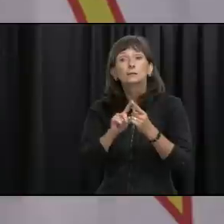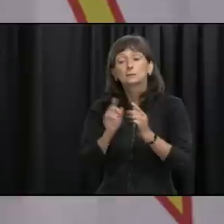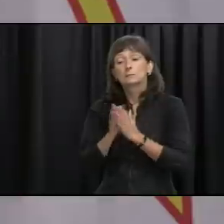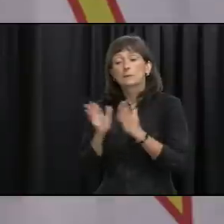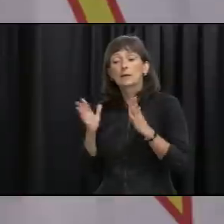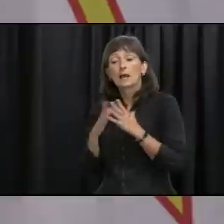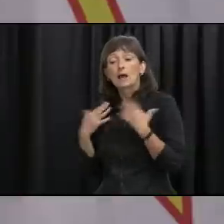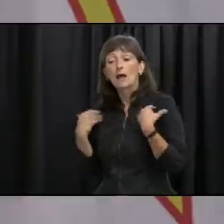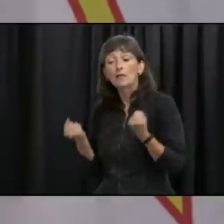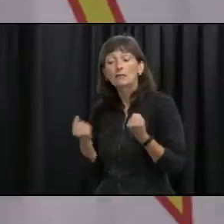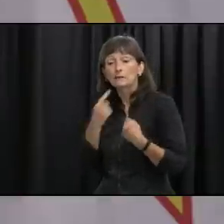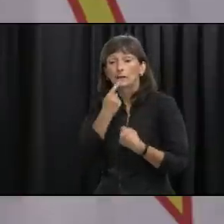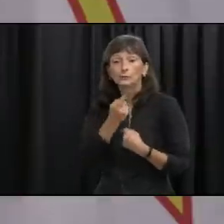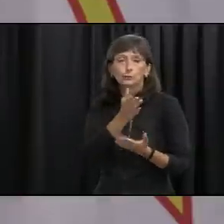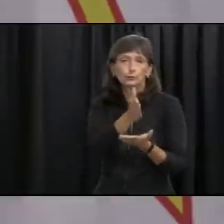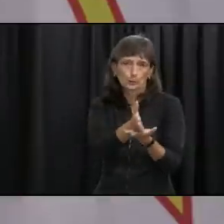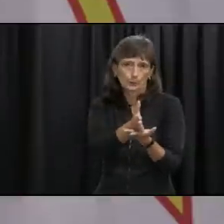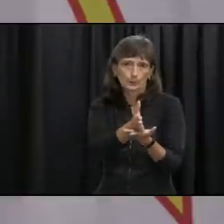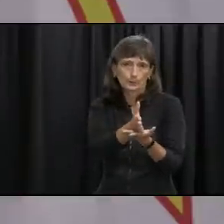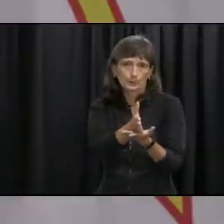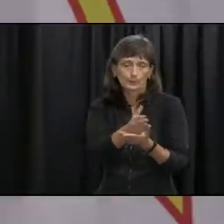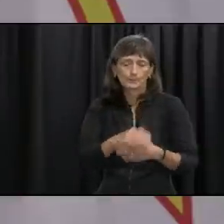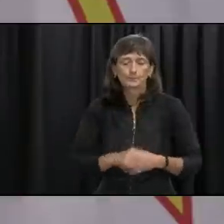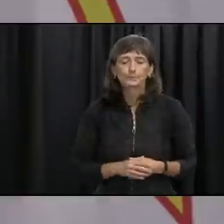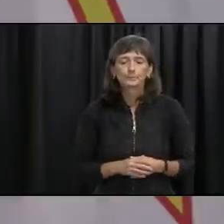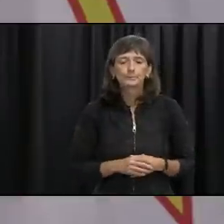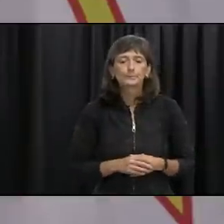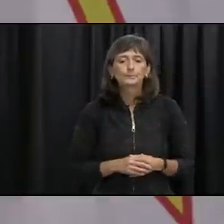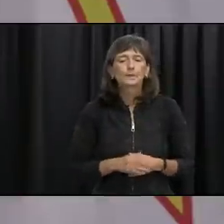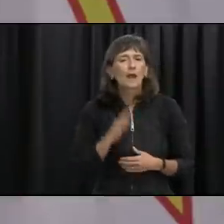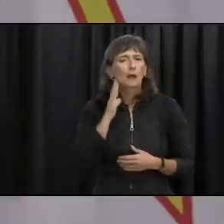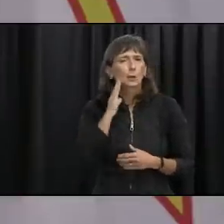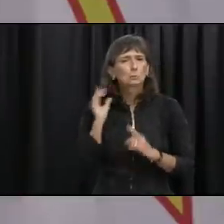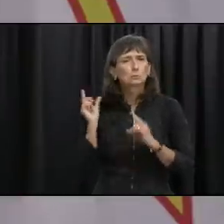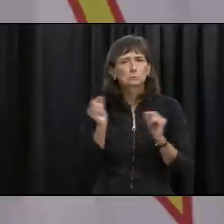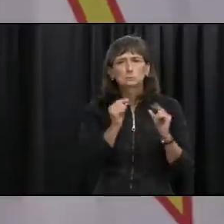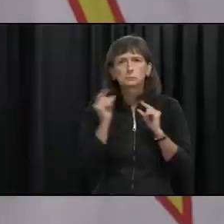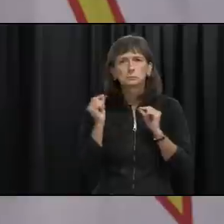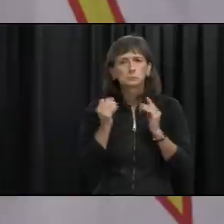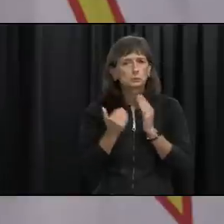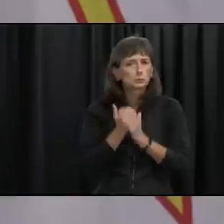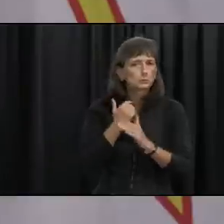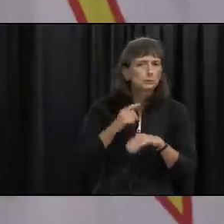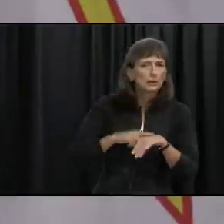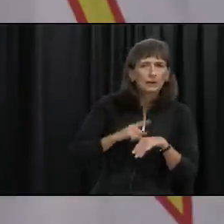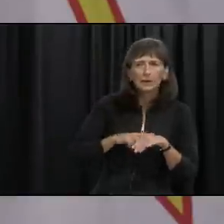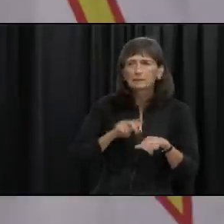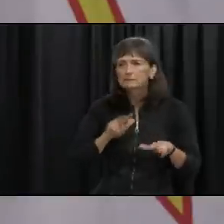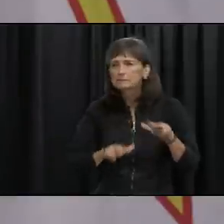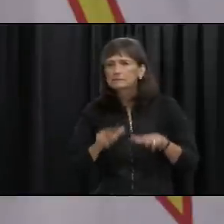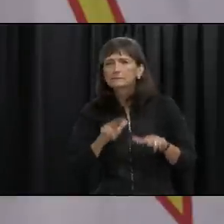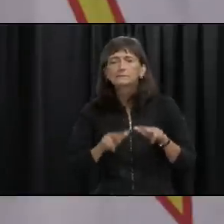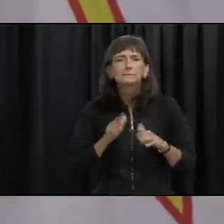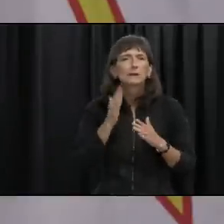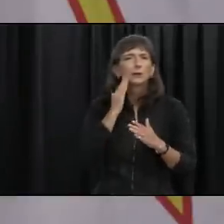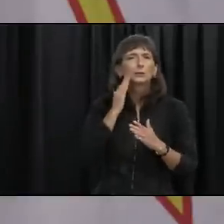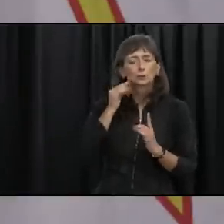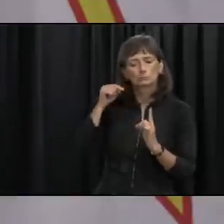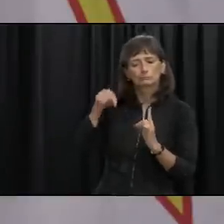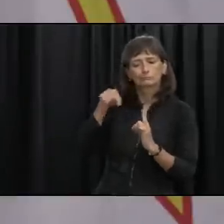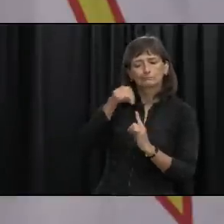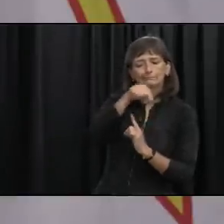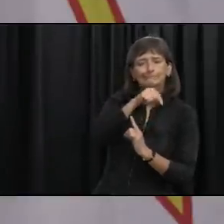by public health. So, I know you've heard so much, you know, these are new times and I know you've all heard about contact